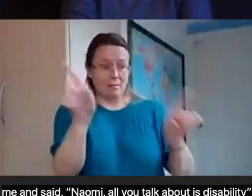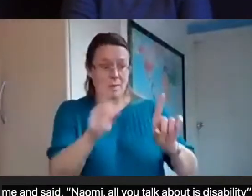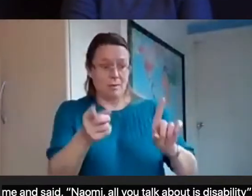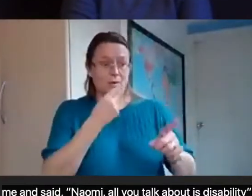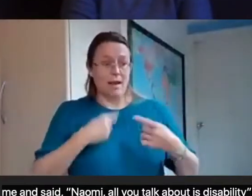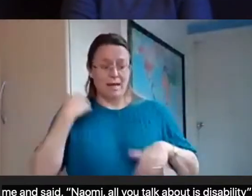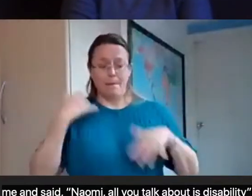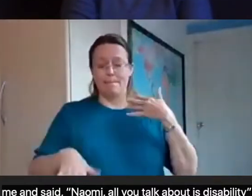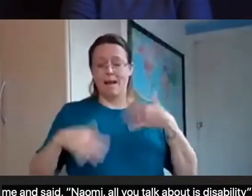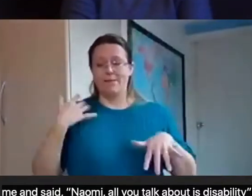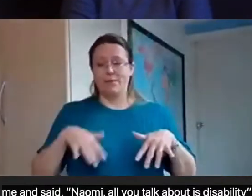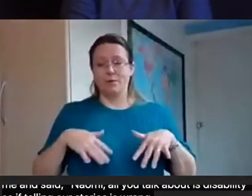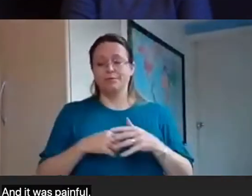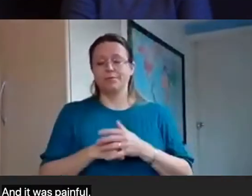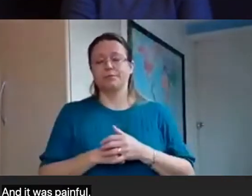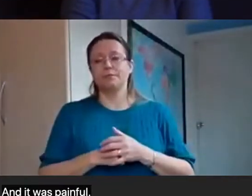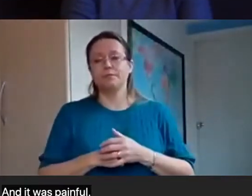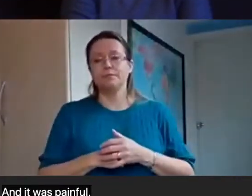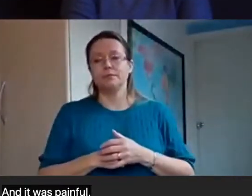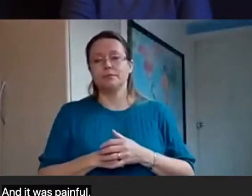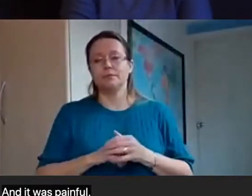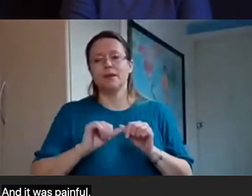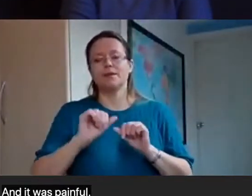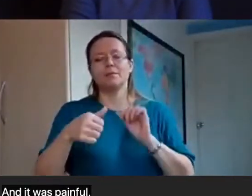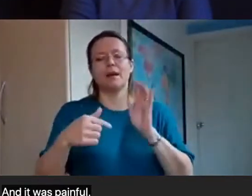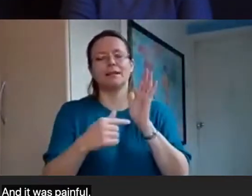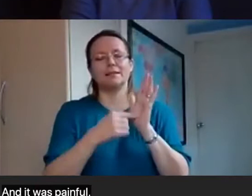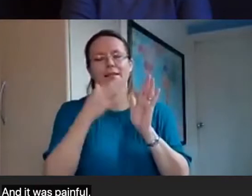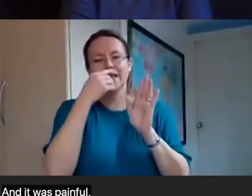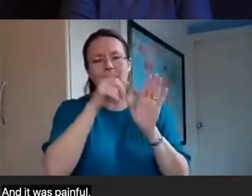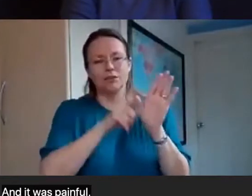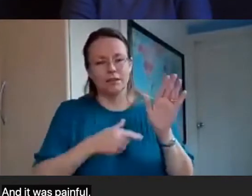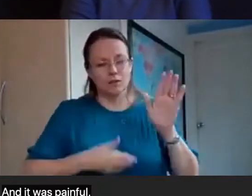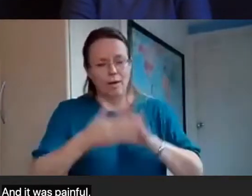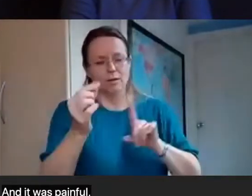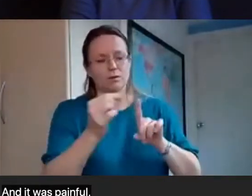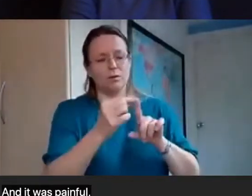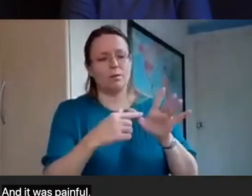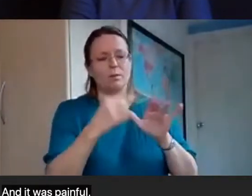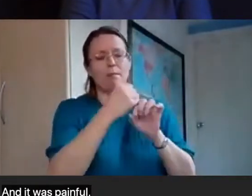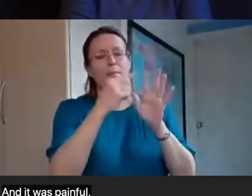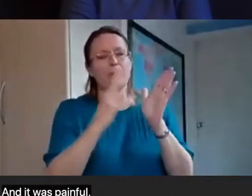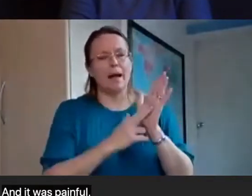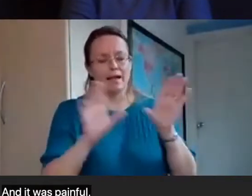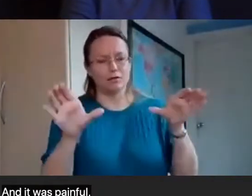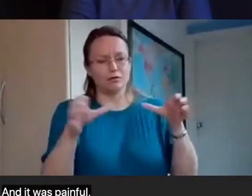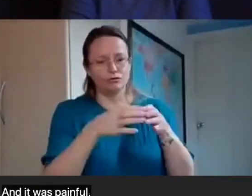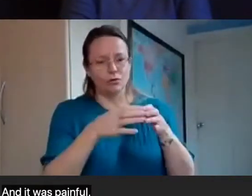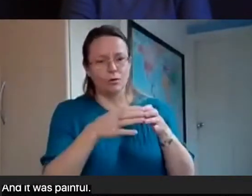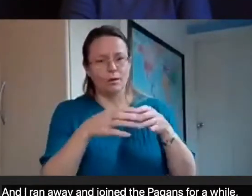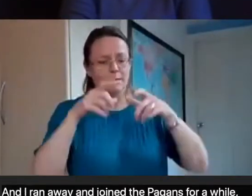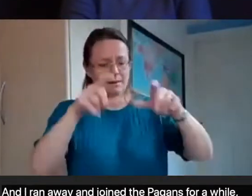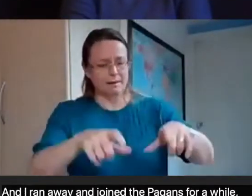away and joined the pagans for a while. They're wonderful people. And I found God in the forest. And it's quiet in the forest. So I could spend eight years